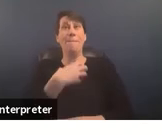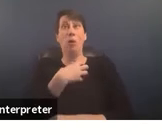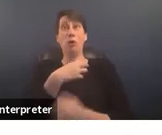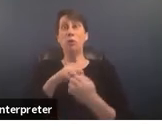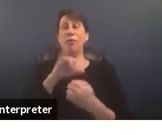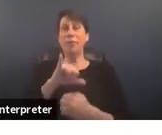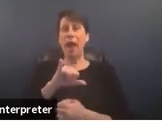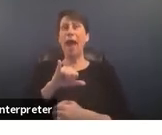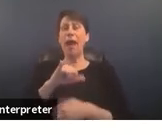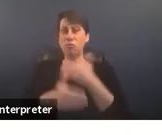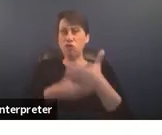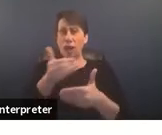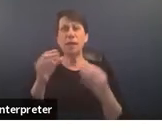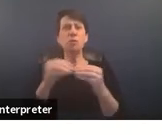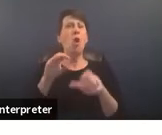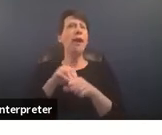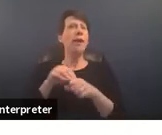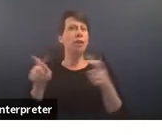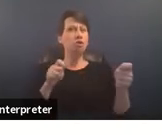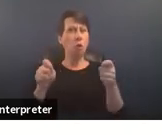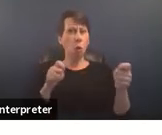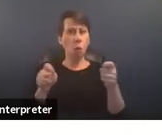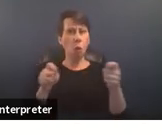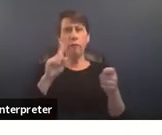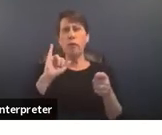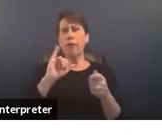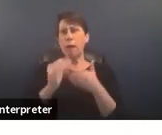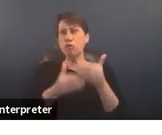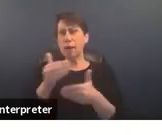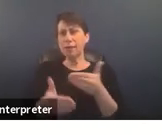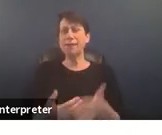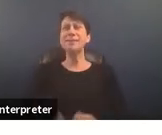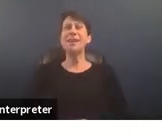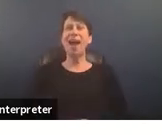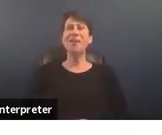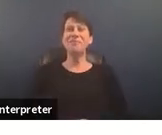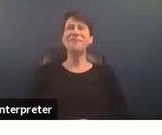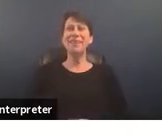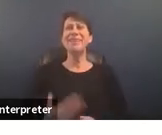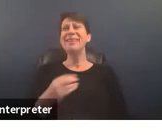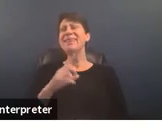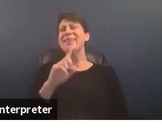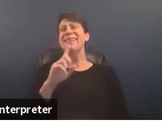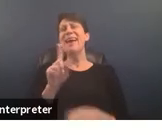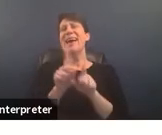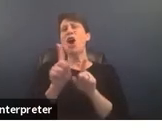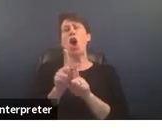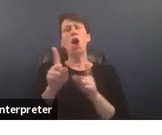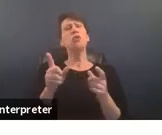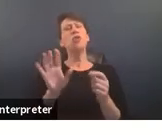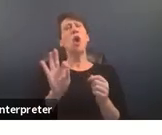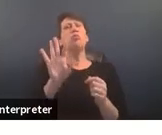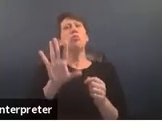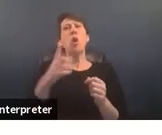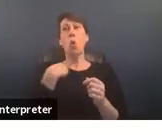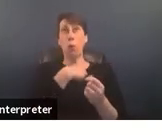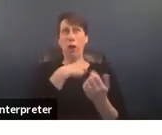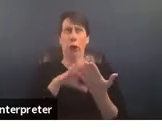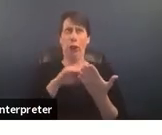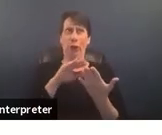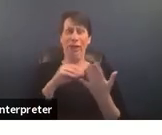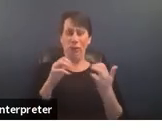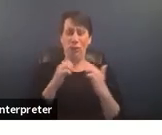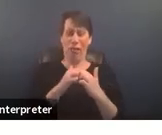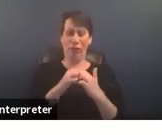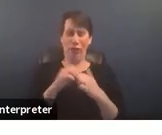more in control of the process um and also just a note too that this is um we are learning together